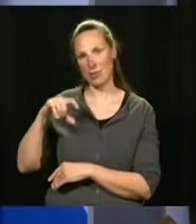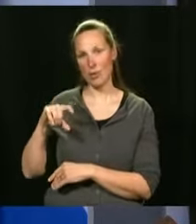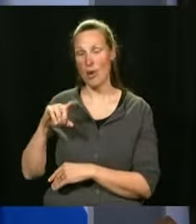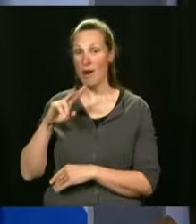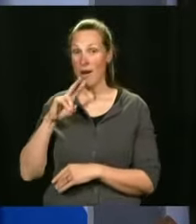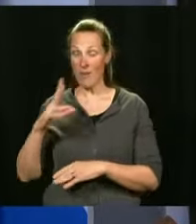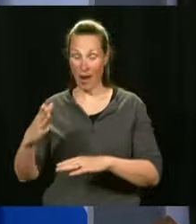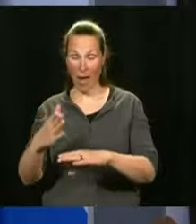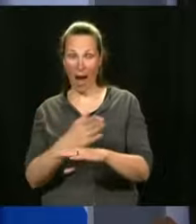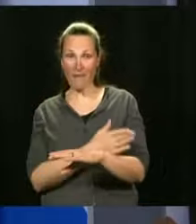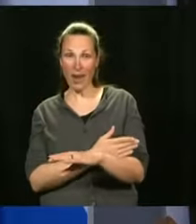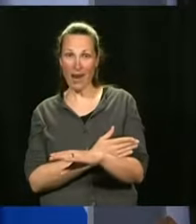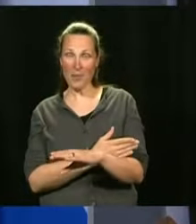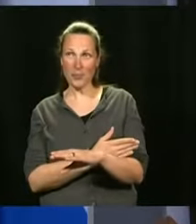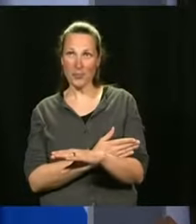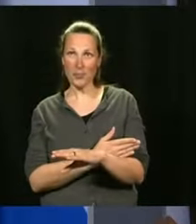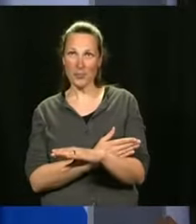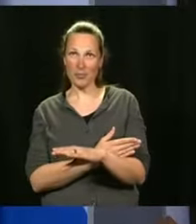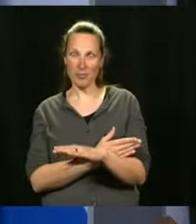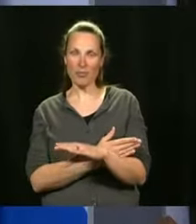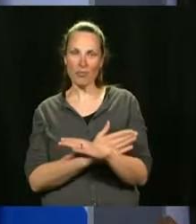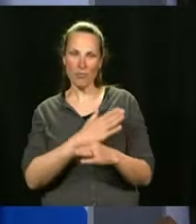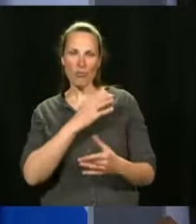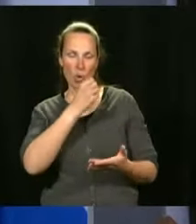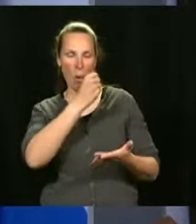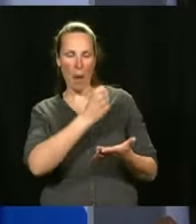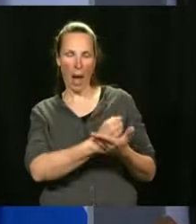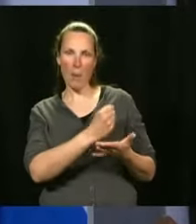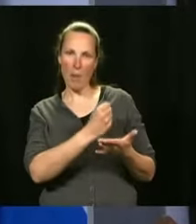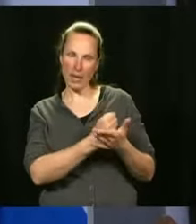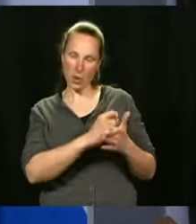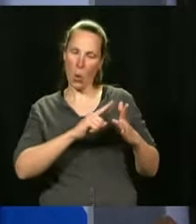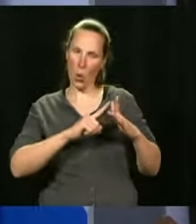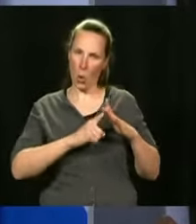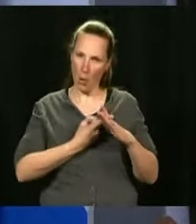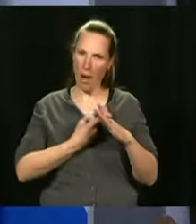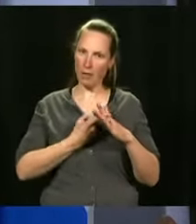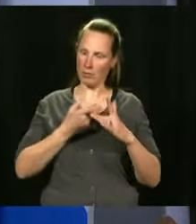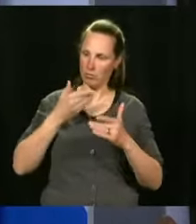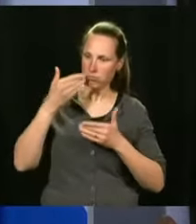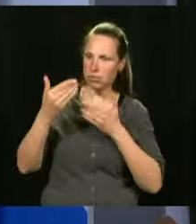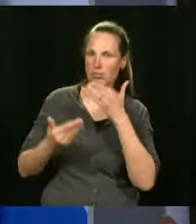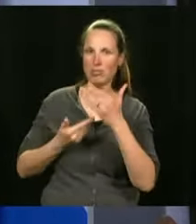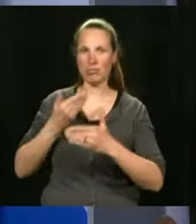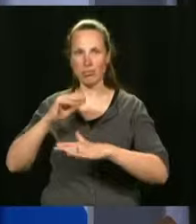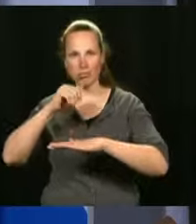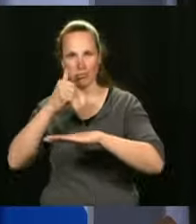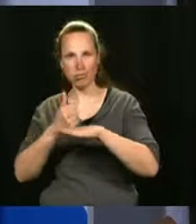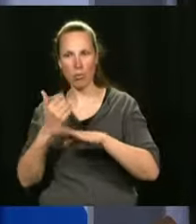Before we even got the approval, we were working on this because we see things coming. It's the same thing.